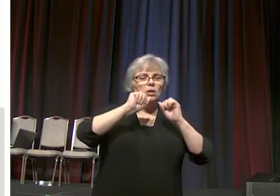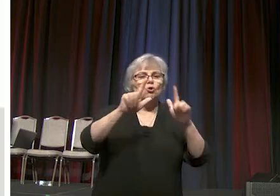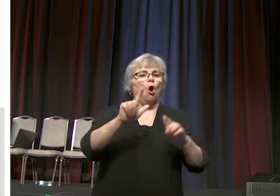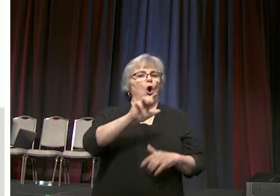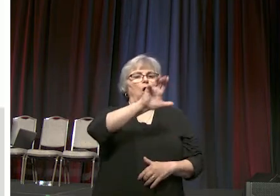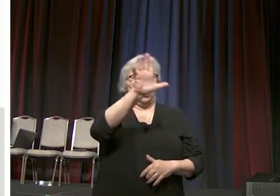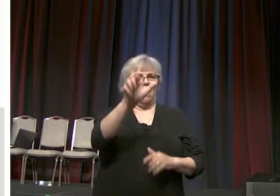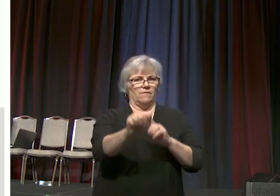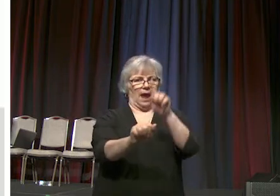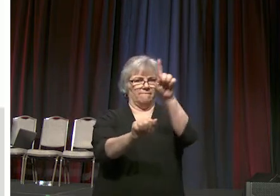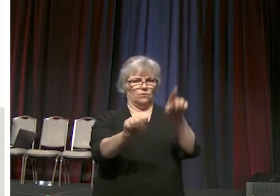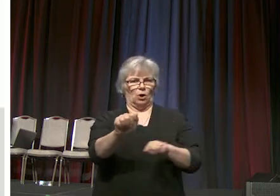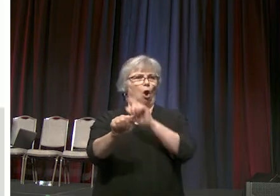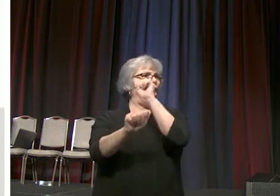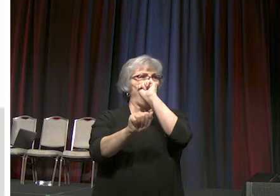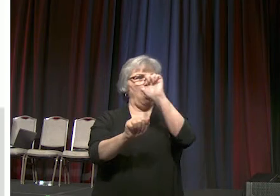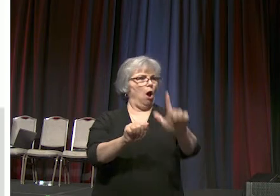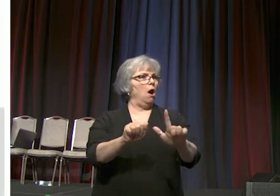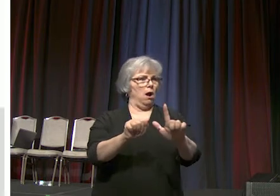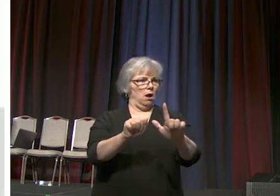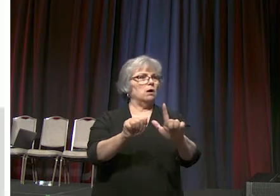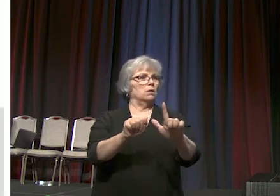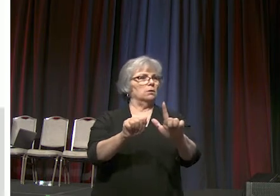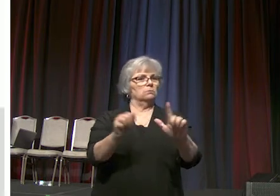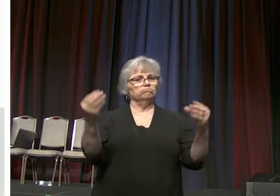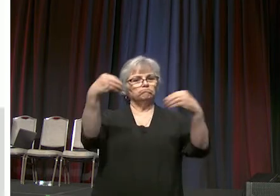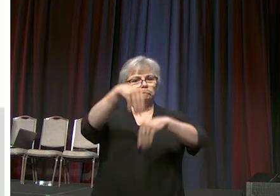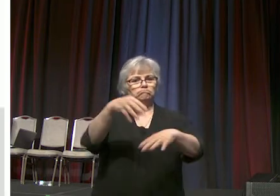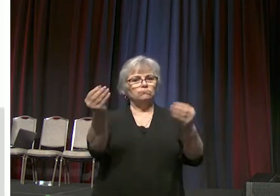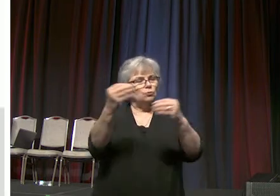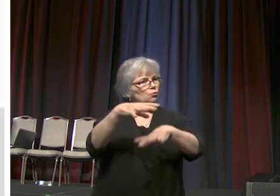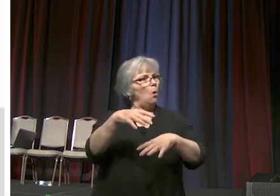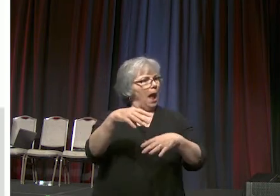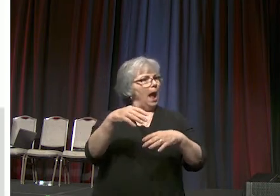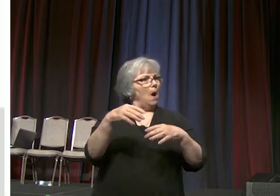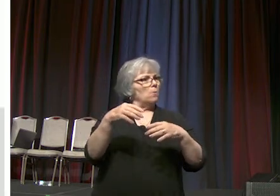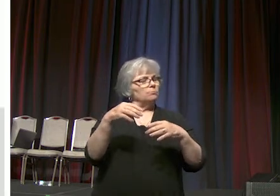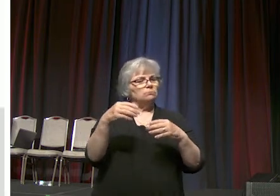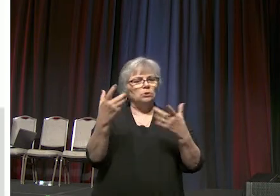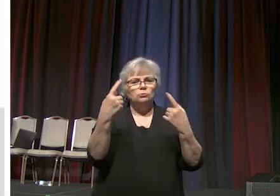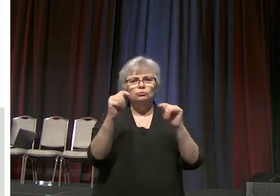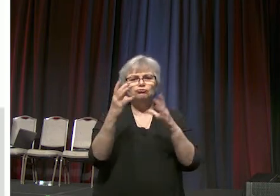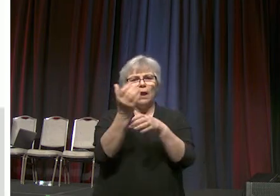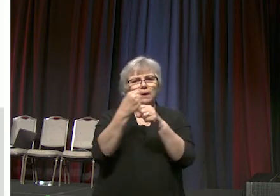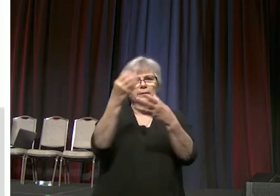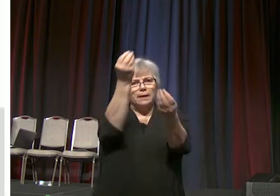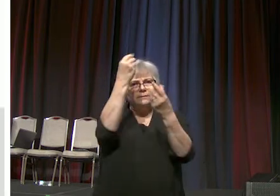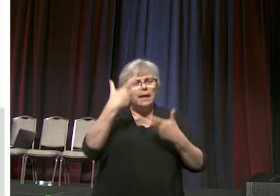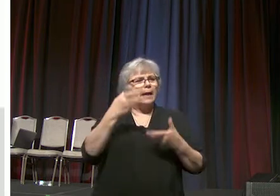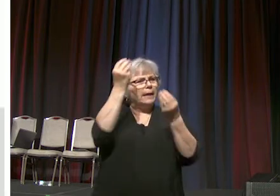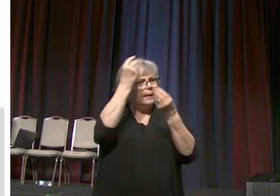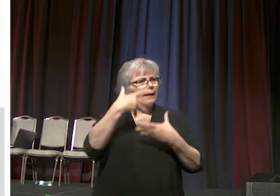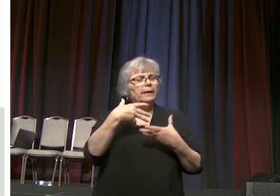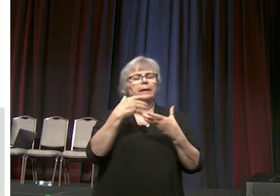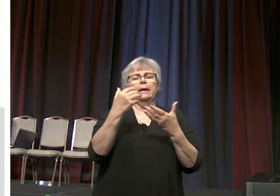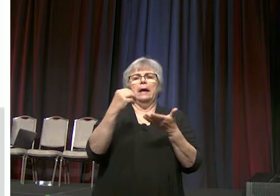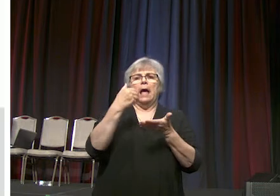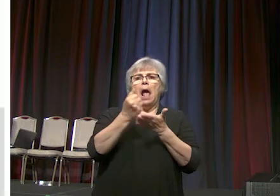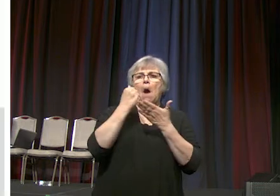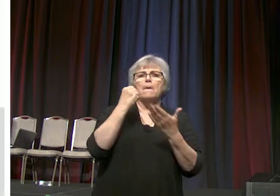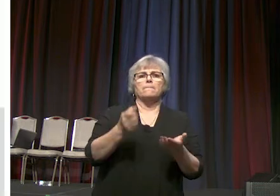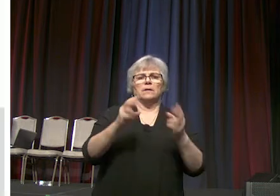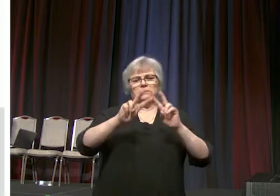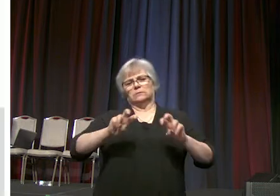of africa in order to speak into the recommendation to help gather data to help us understand and